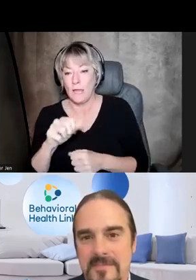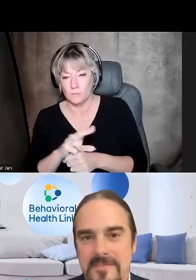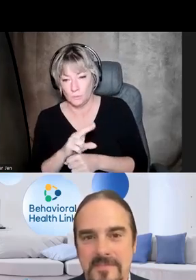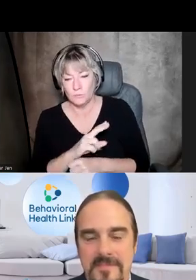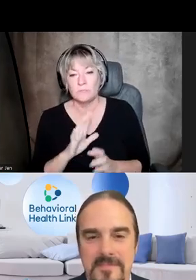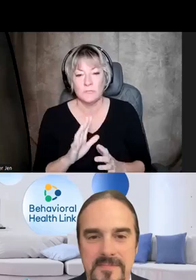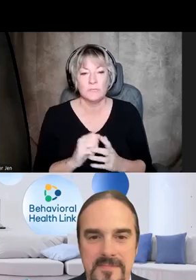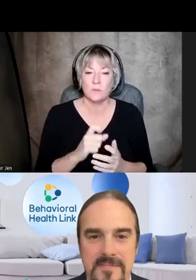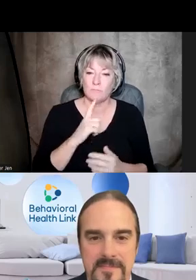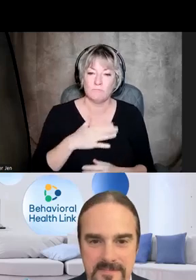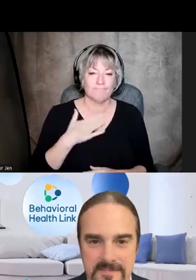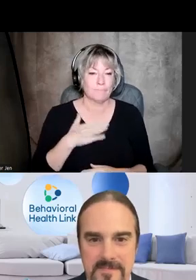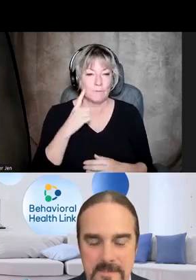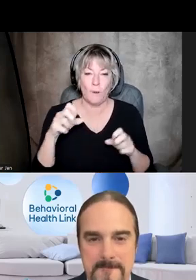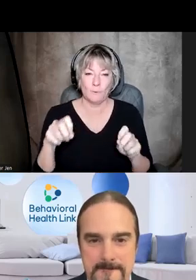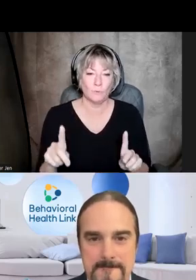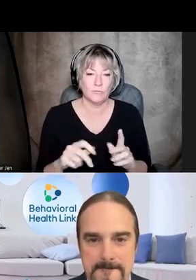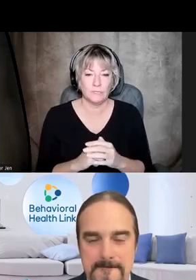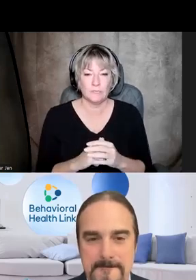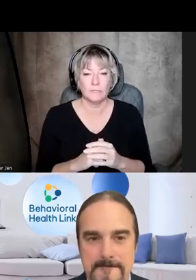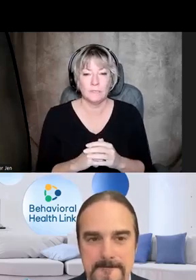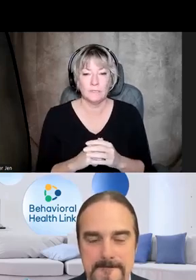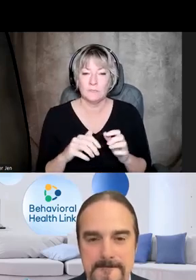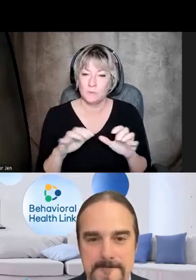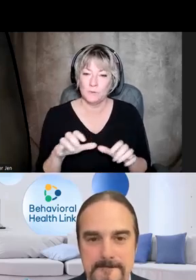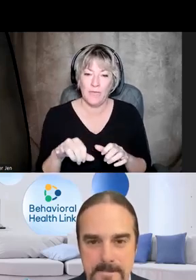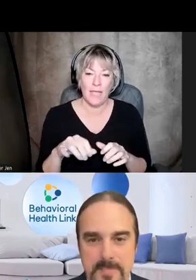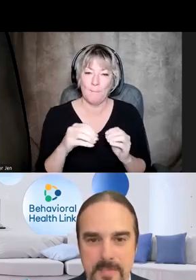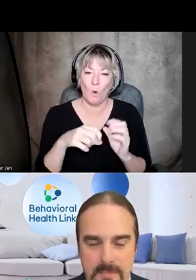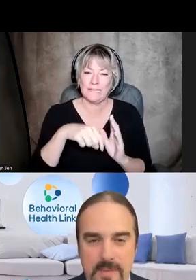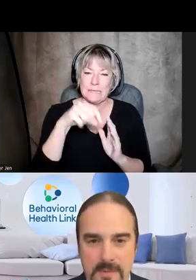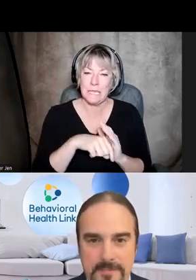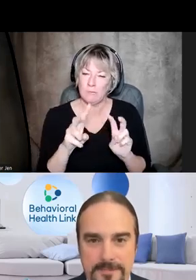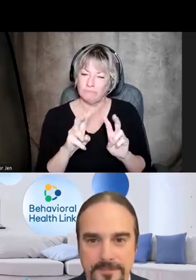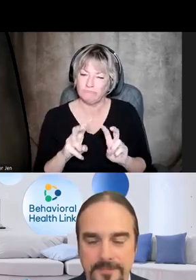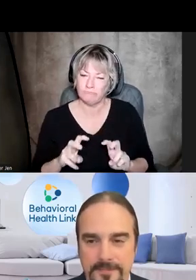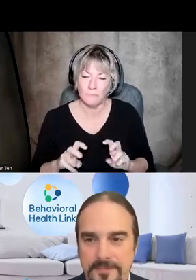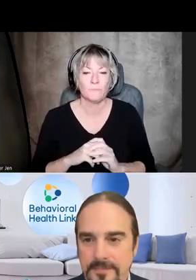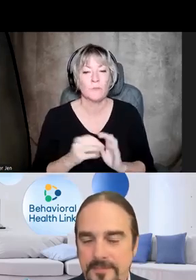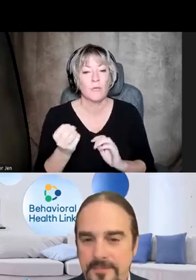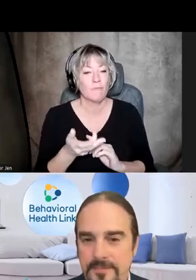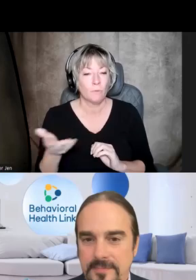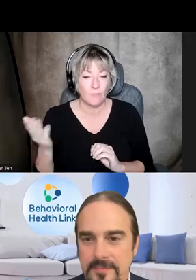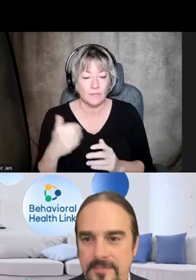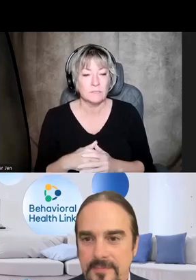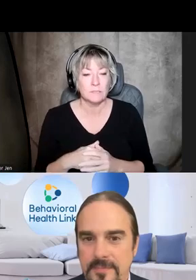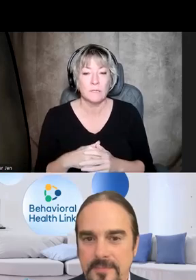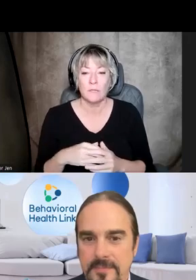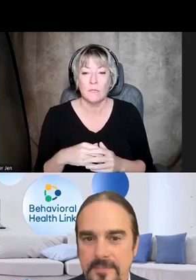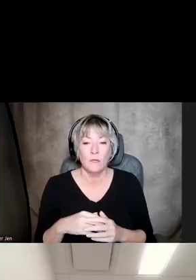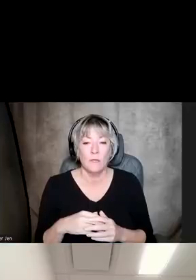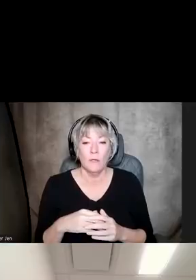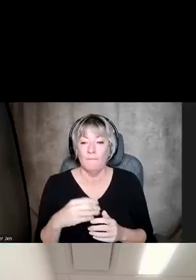So really glad for the opportunity to do that deeper dive. So a couple of things. We are just